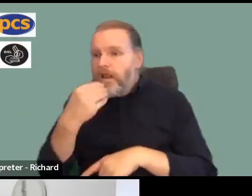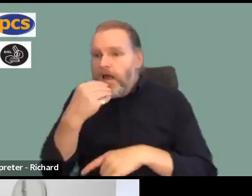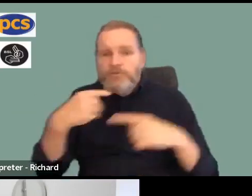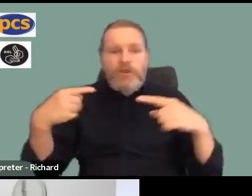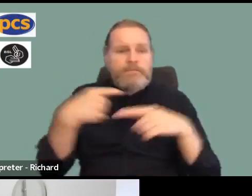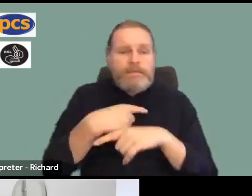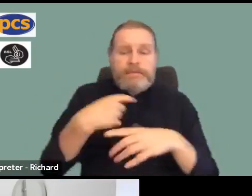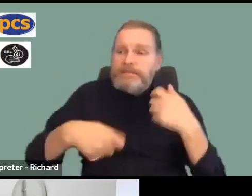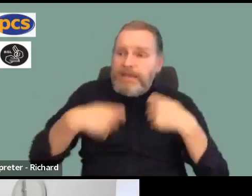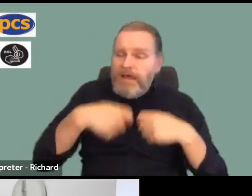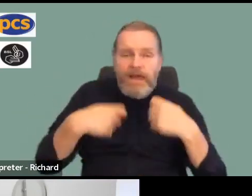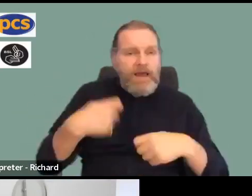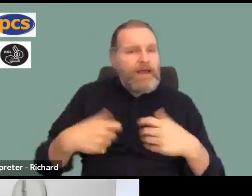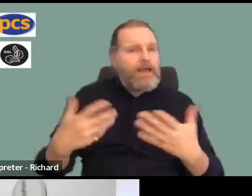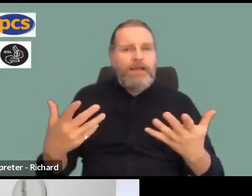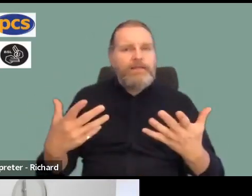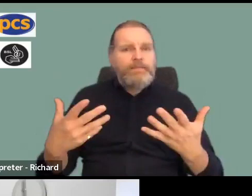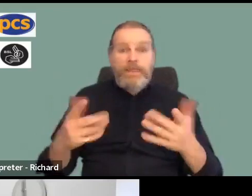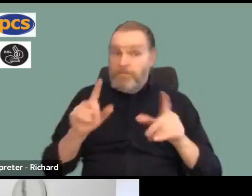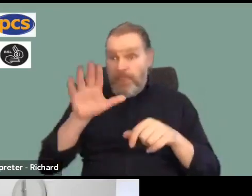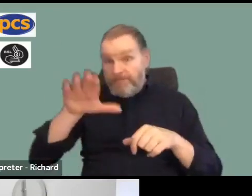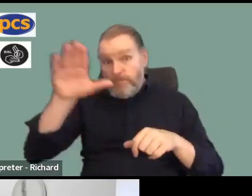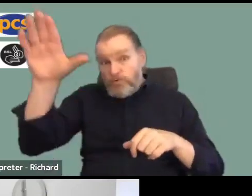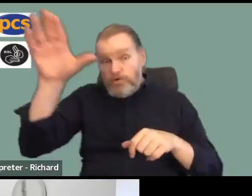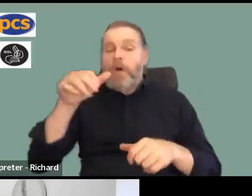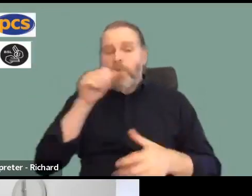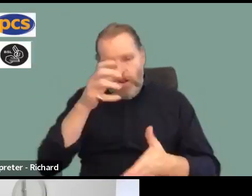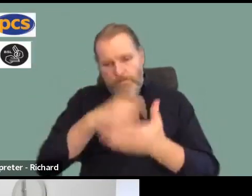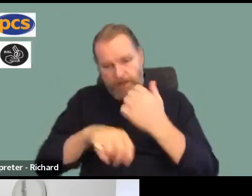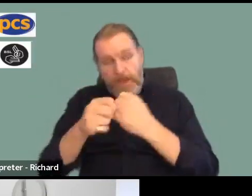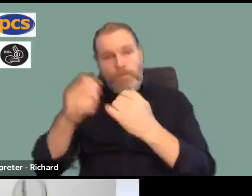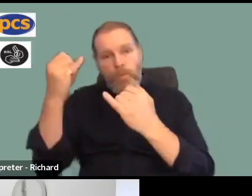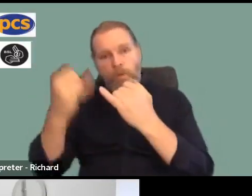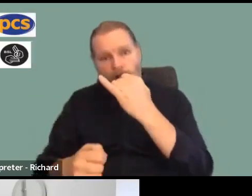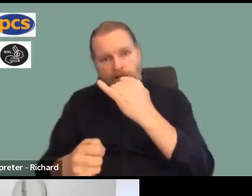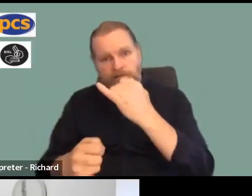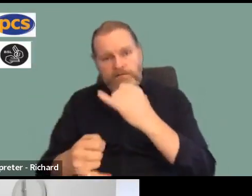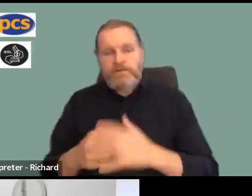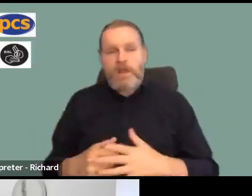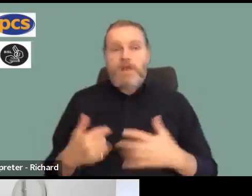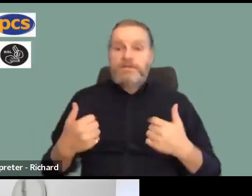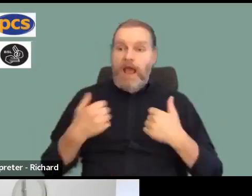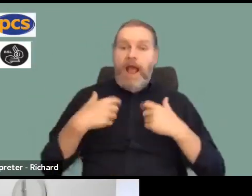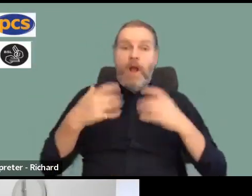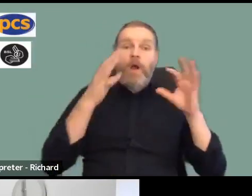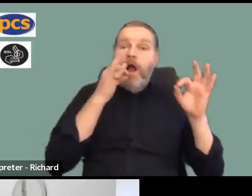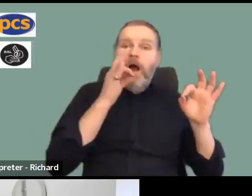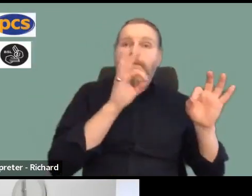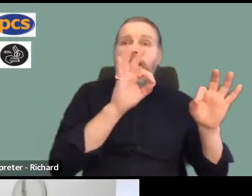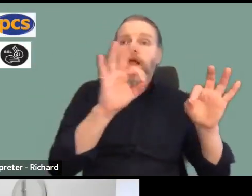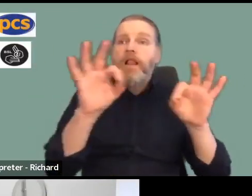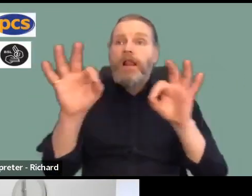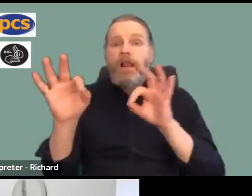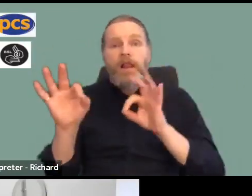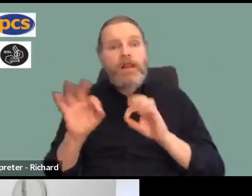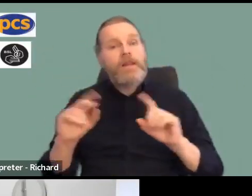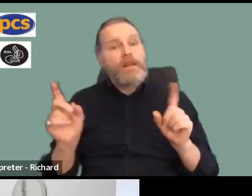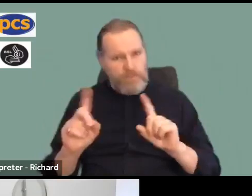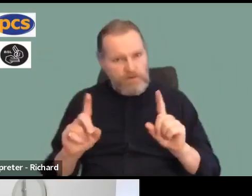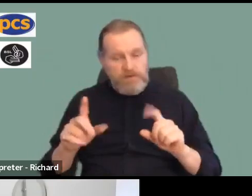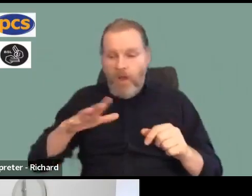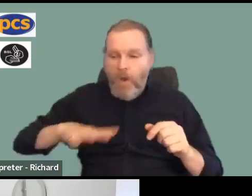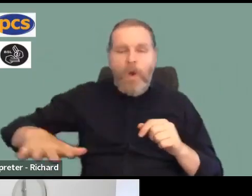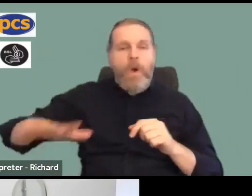ends meet. And all of that, course, is going to get worse. So our appeal across the whole of the union is what we now have to do. Every one of us,